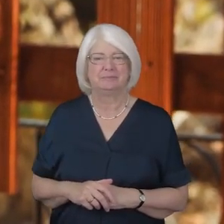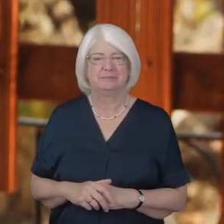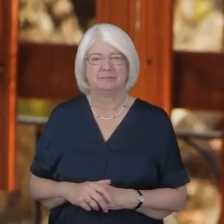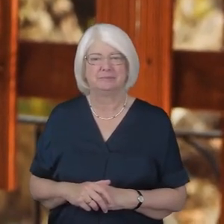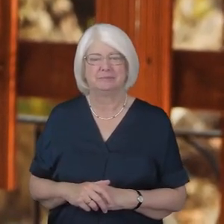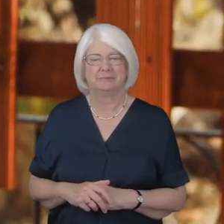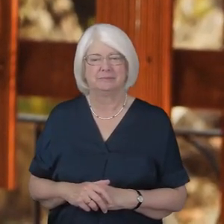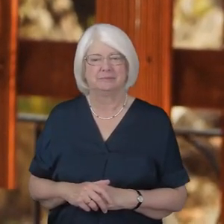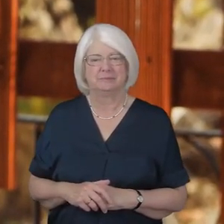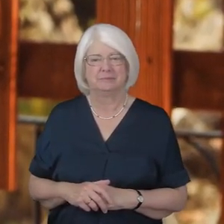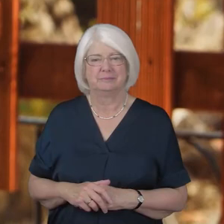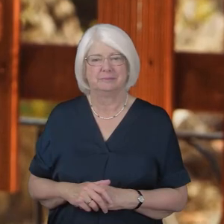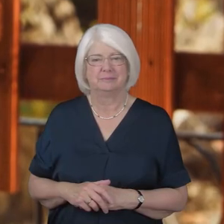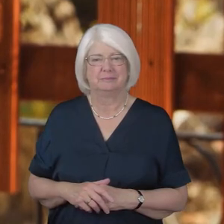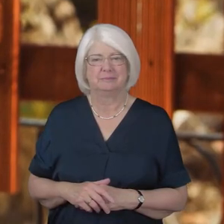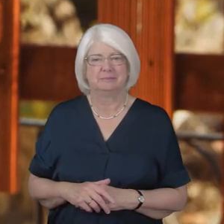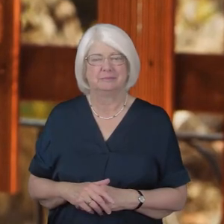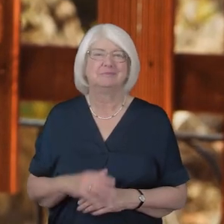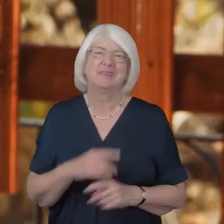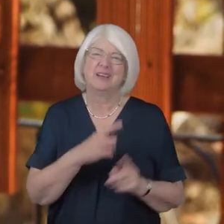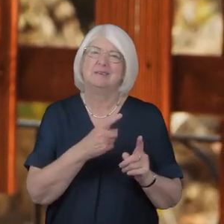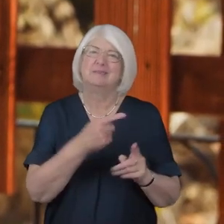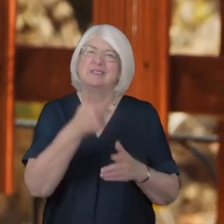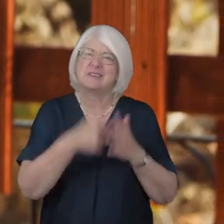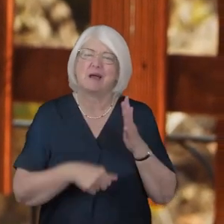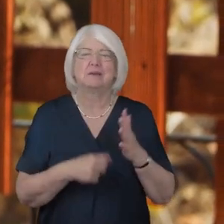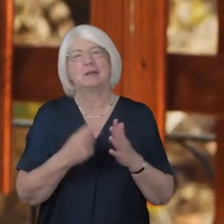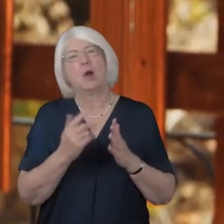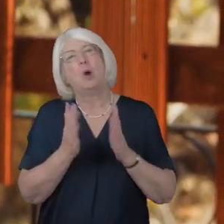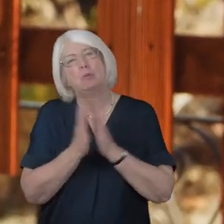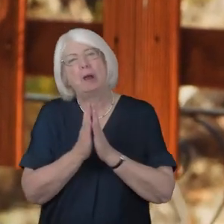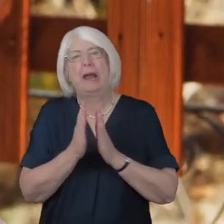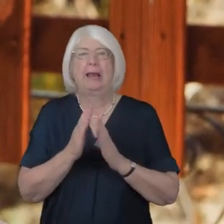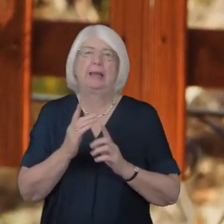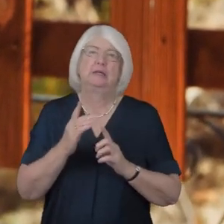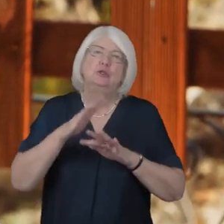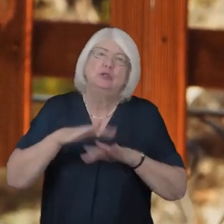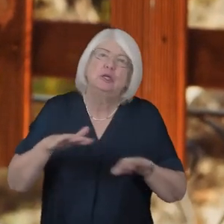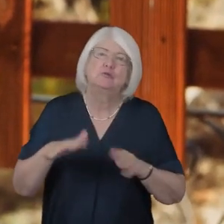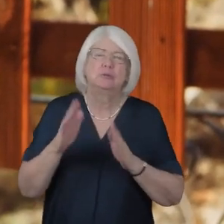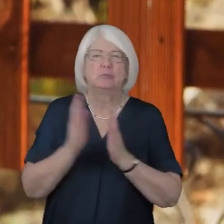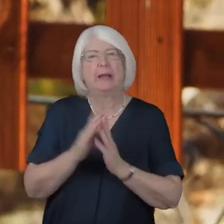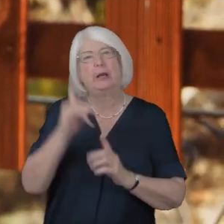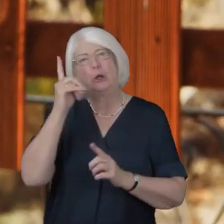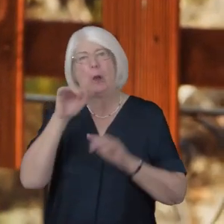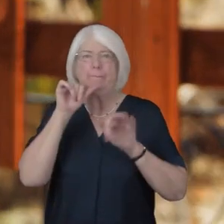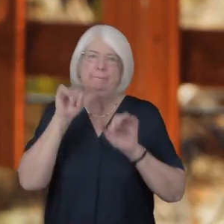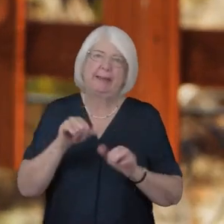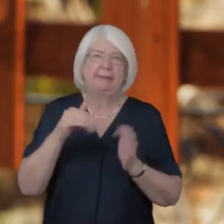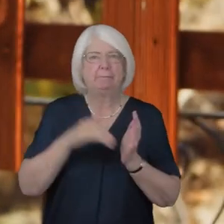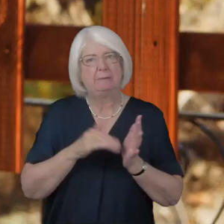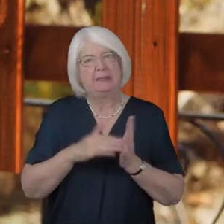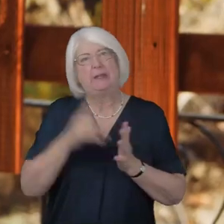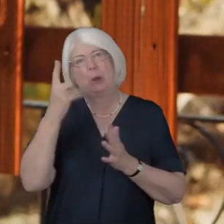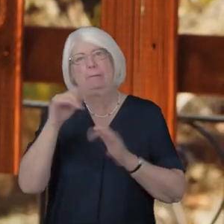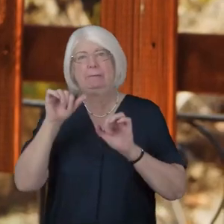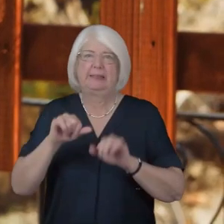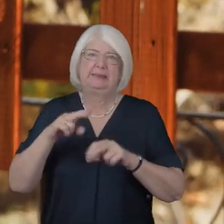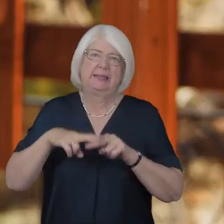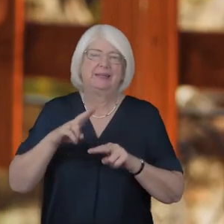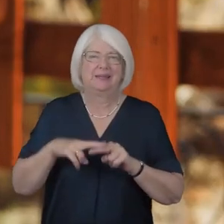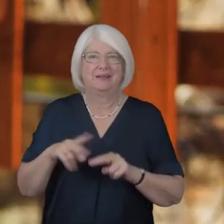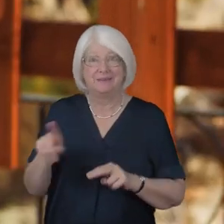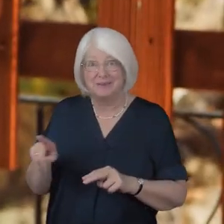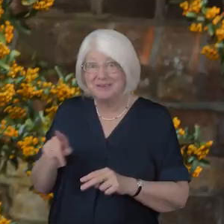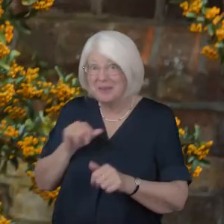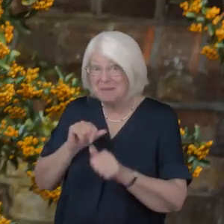the child's prayer god bless mummy god bless daddy that's how it begins isn't it they're the best prayers